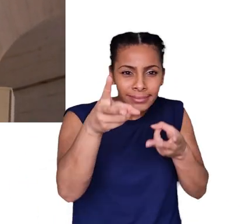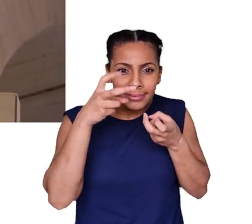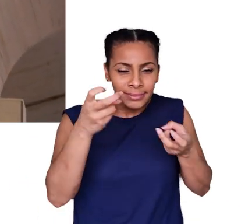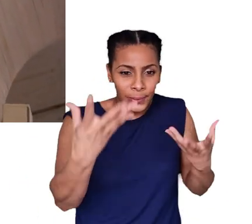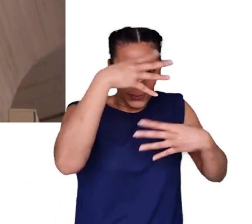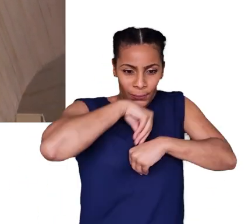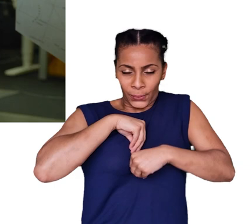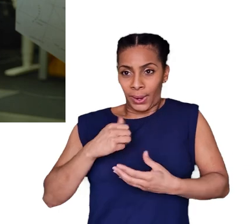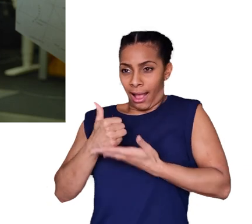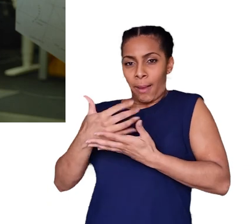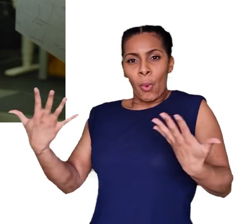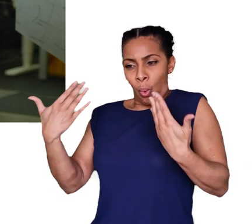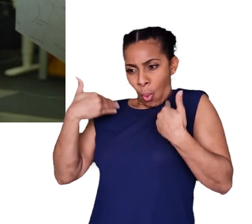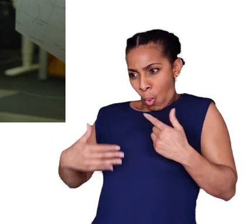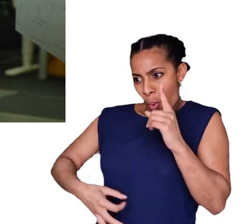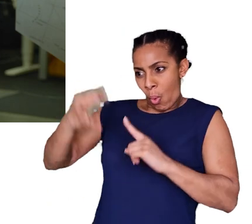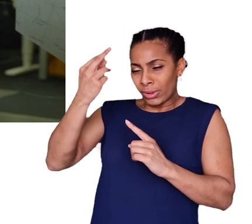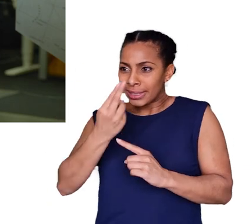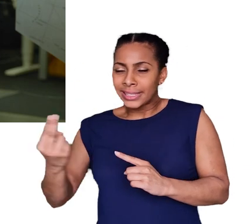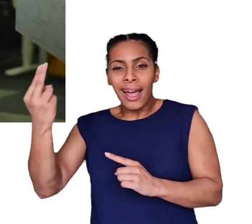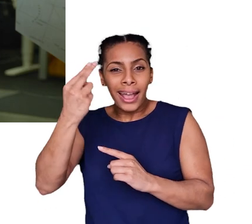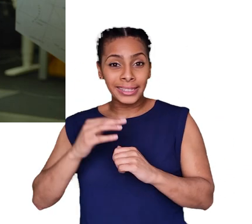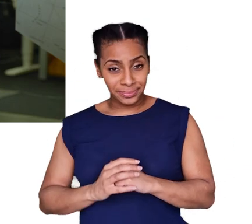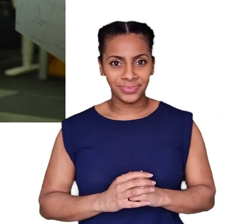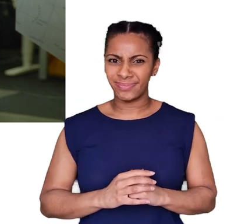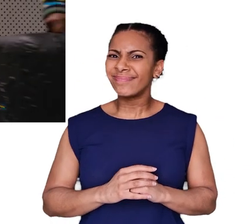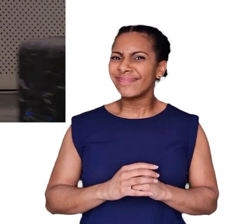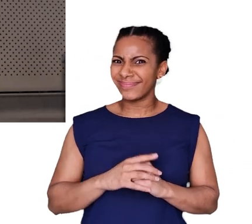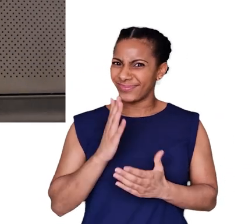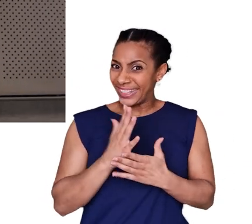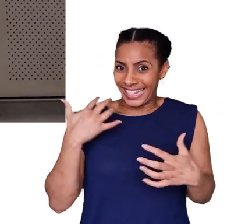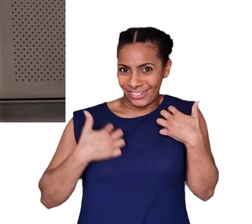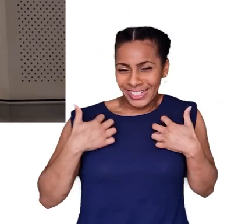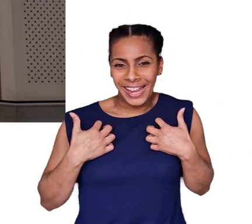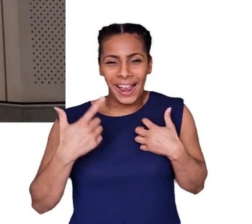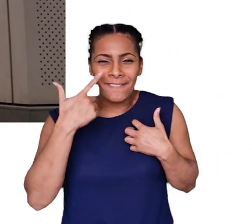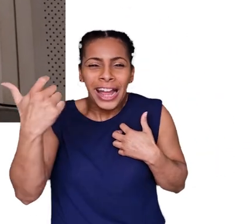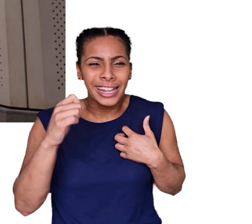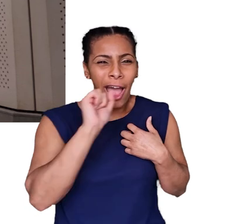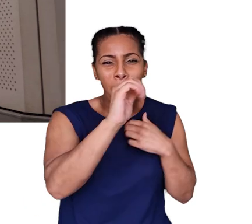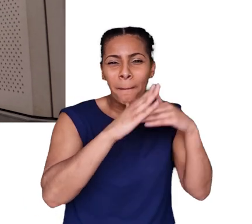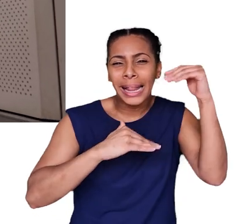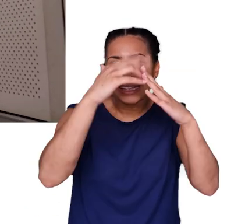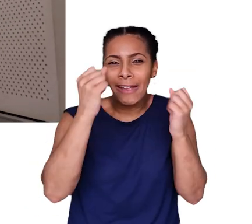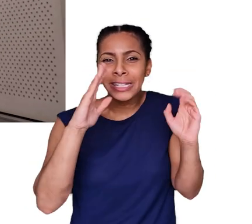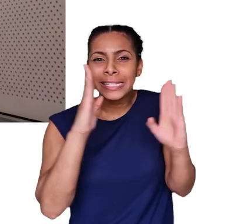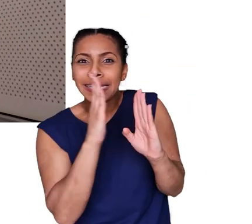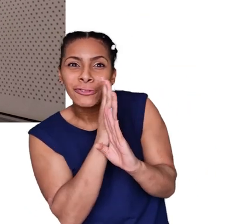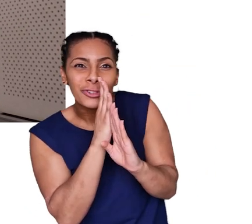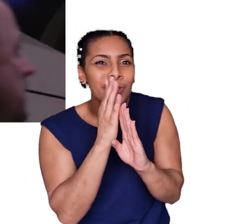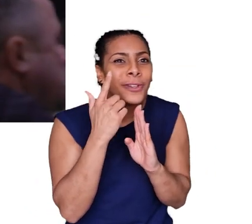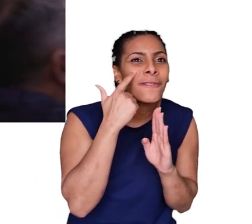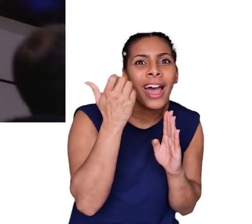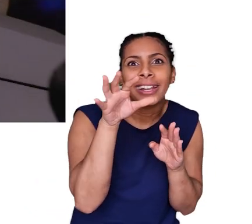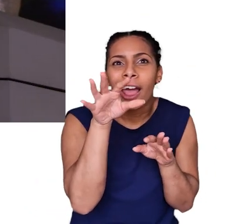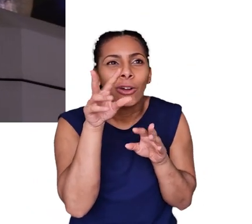future. I think it's a really interesting part of the job, finding out the secrets of buildings that other